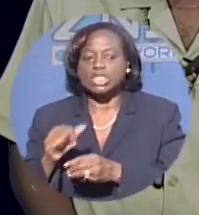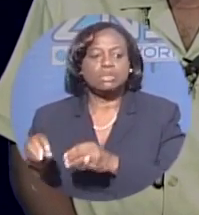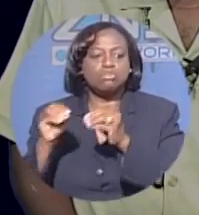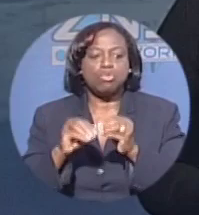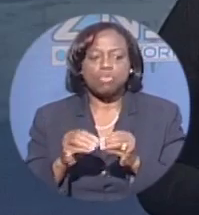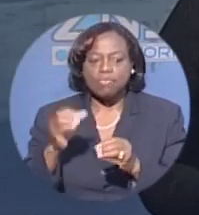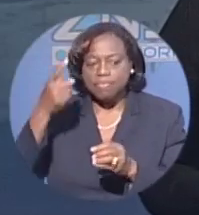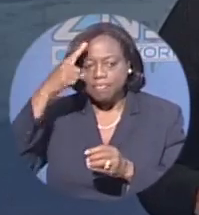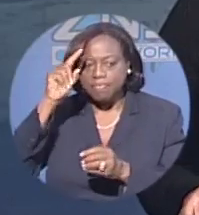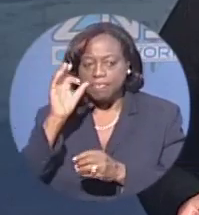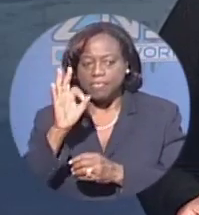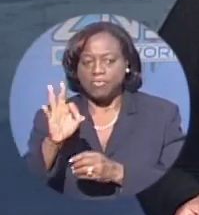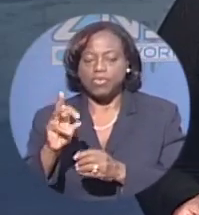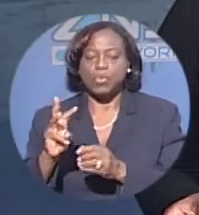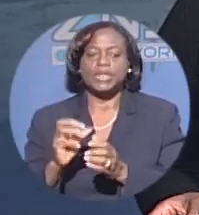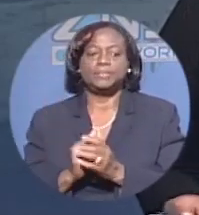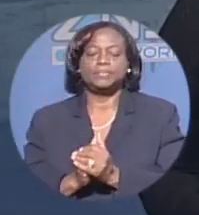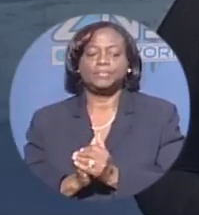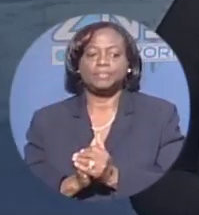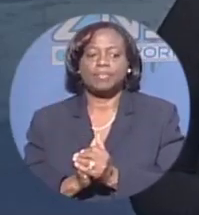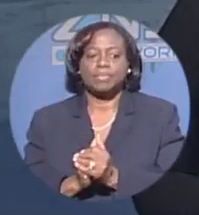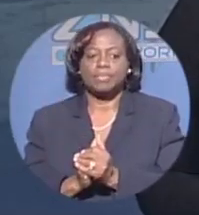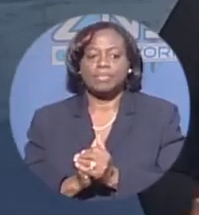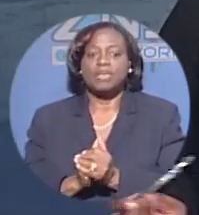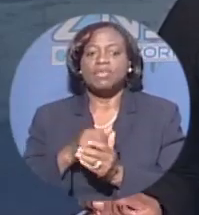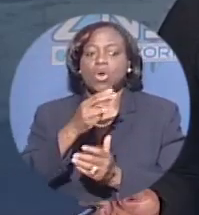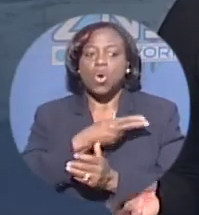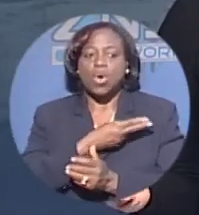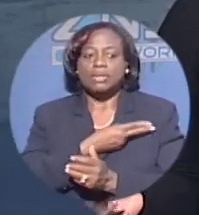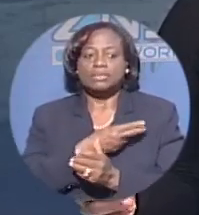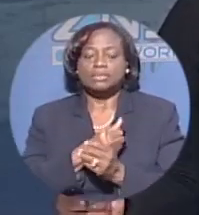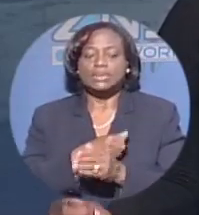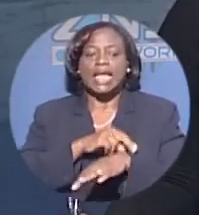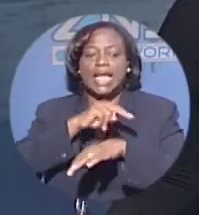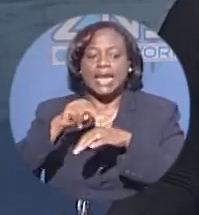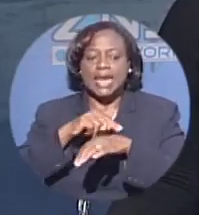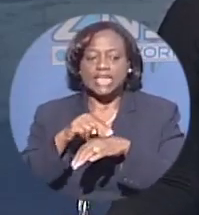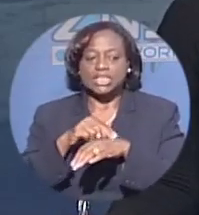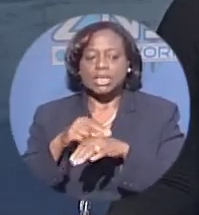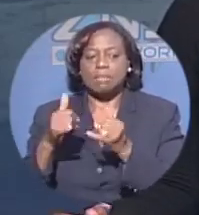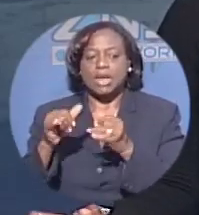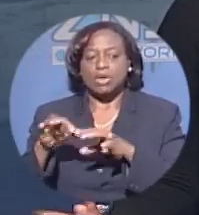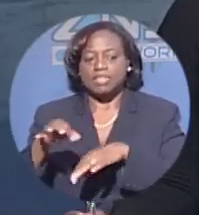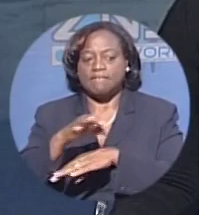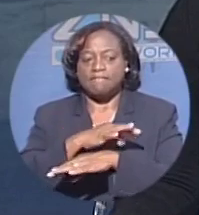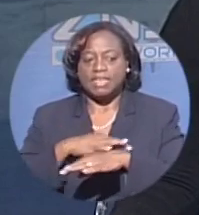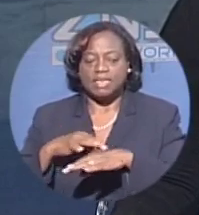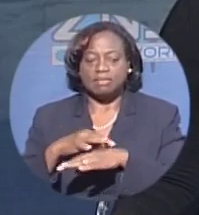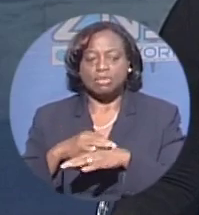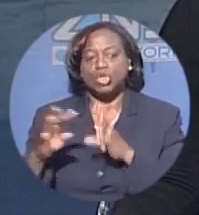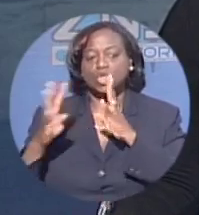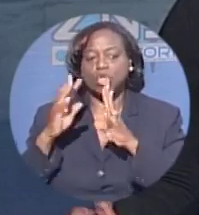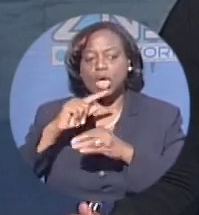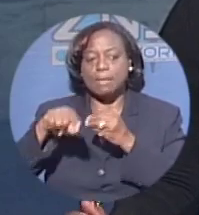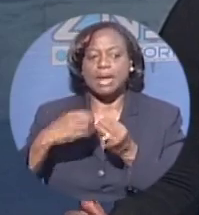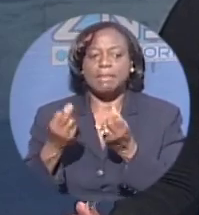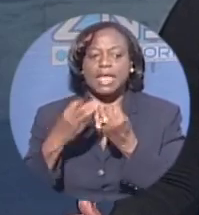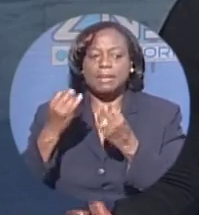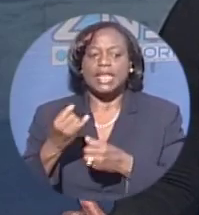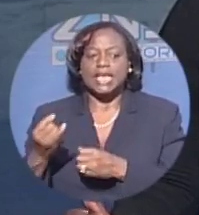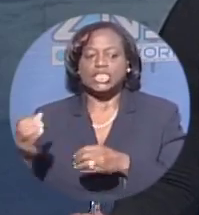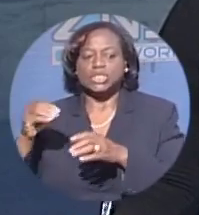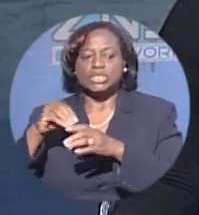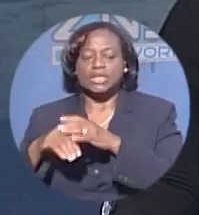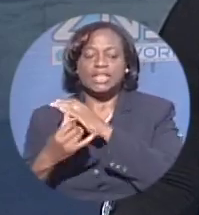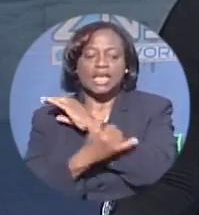Now, Reverend Hall, of course, you are a national player on the scene, an advocate, an outspoken individual on many issues in the country. Why make